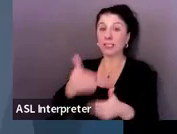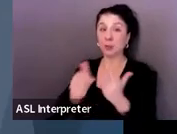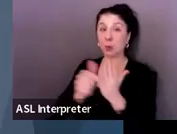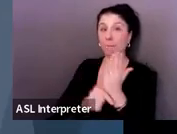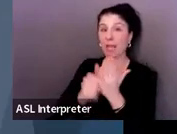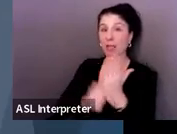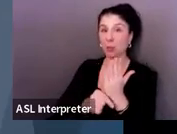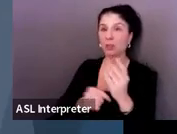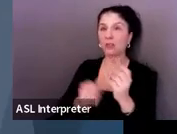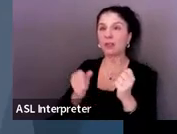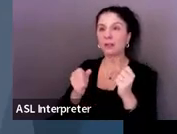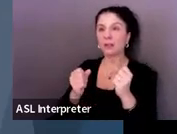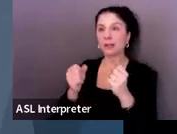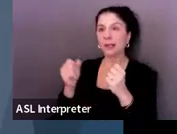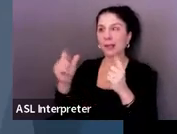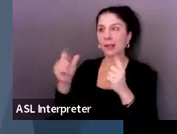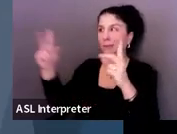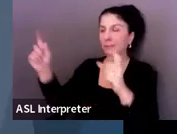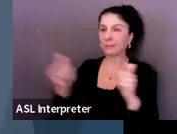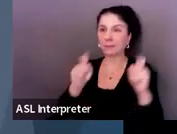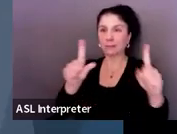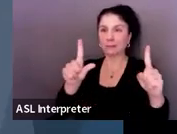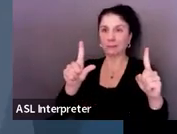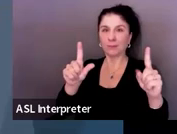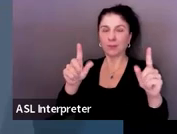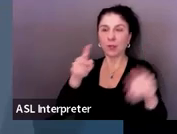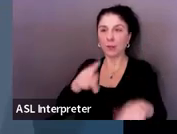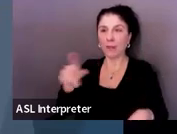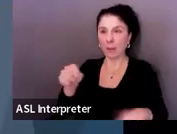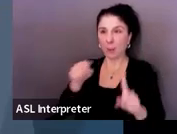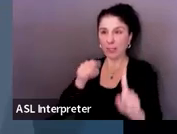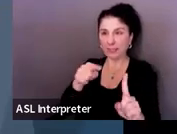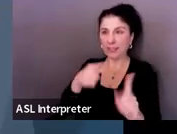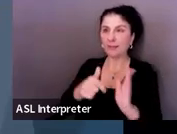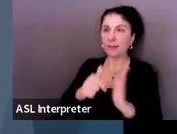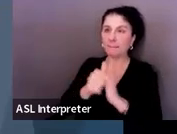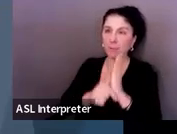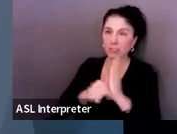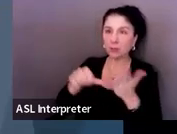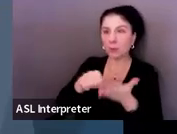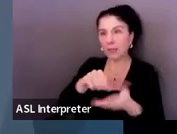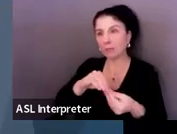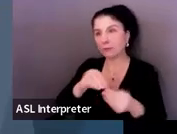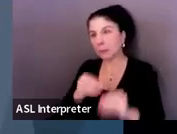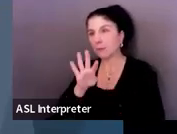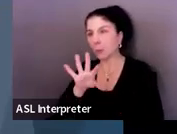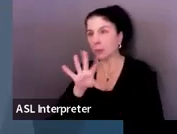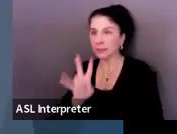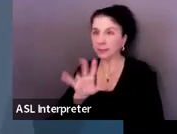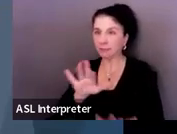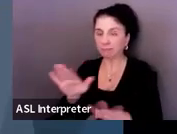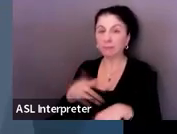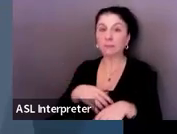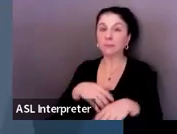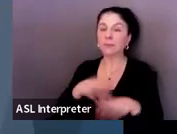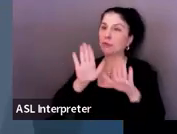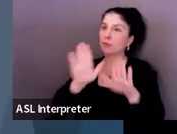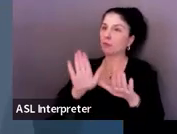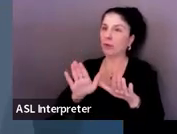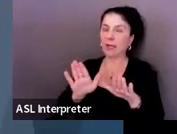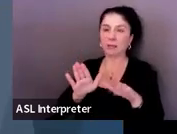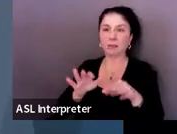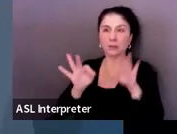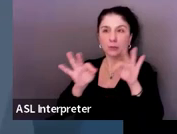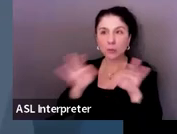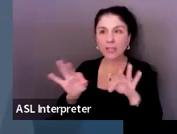many of the slides throughout the PowerPoint. There were references to the procedural manual. Great resource. Gives directions, instructions,